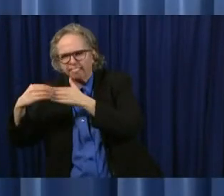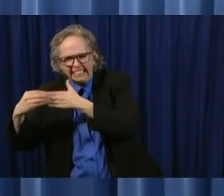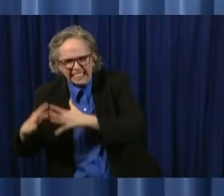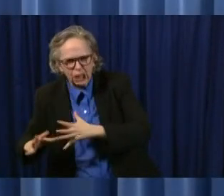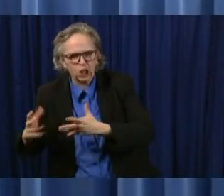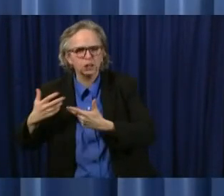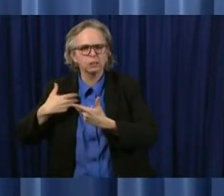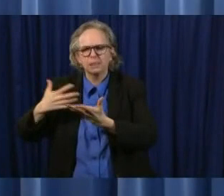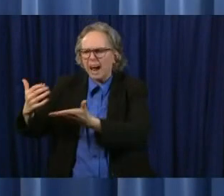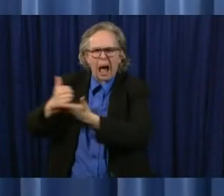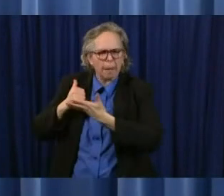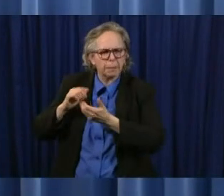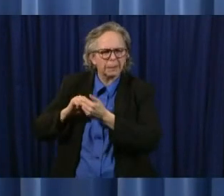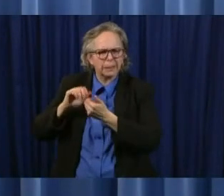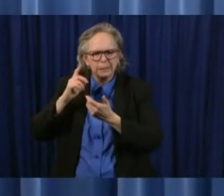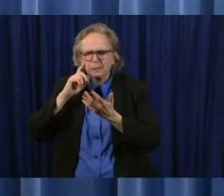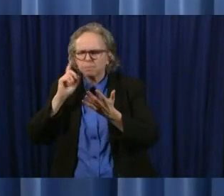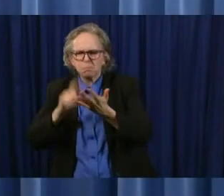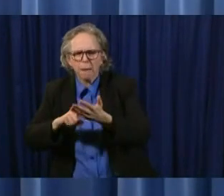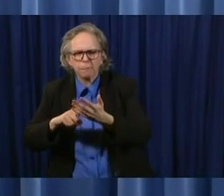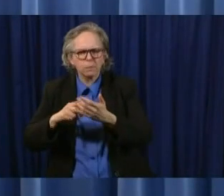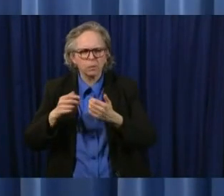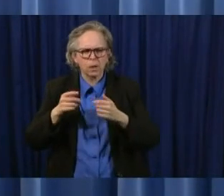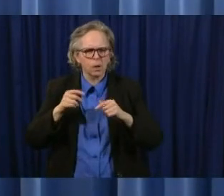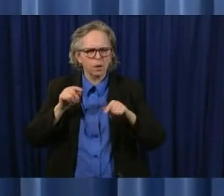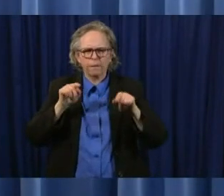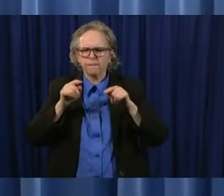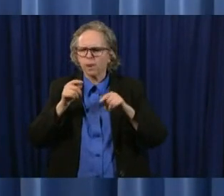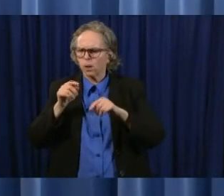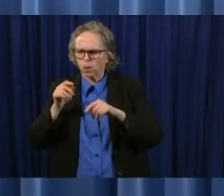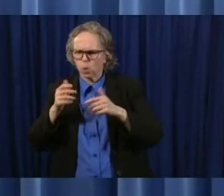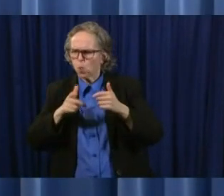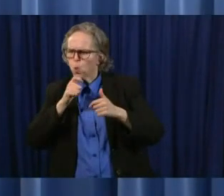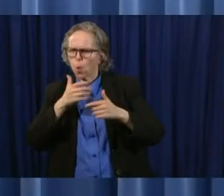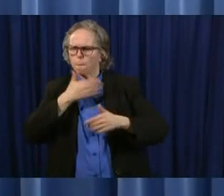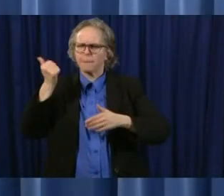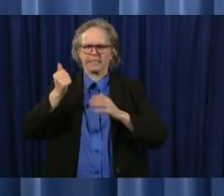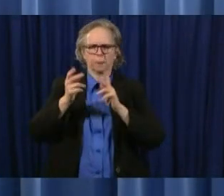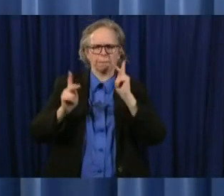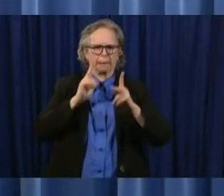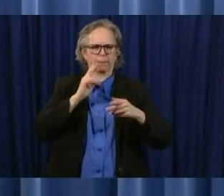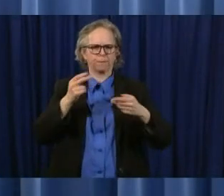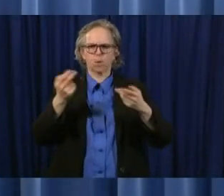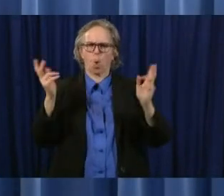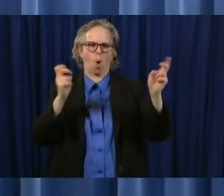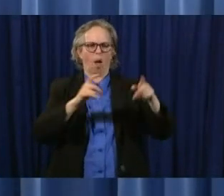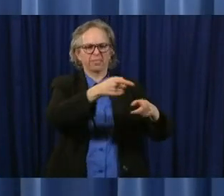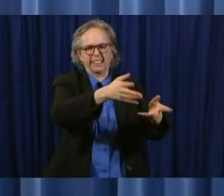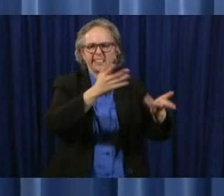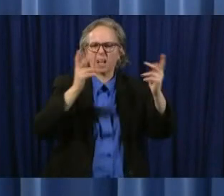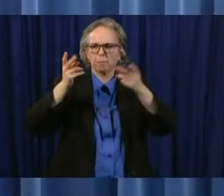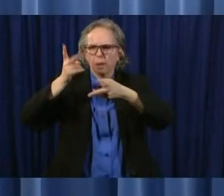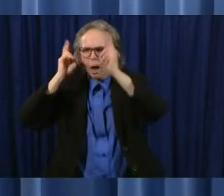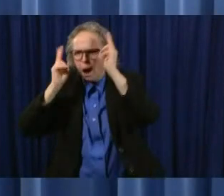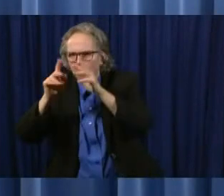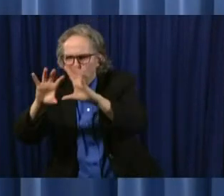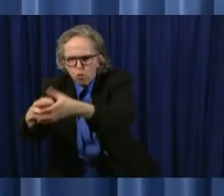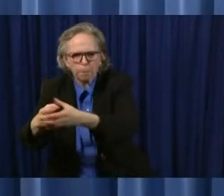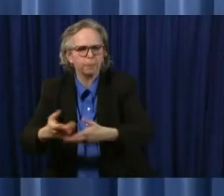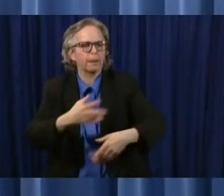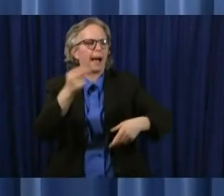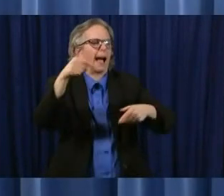work in these fields every day ohioans who may not be part of a bigger chain of